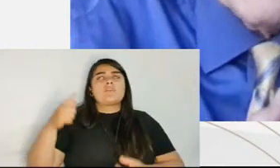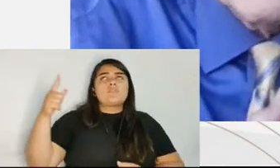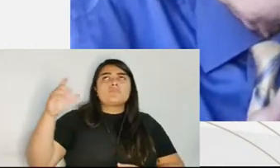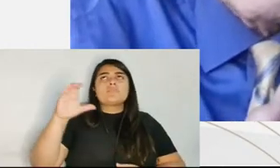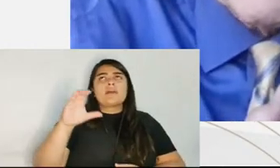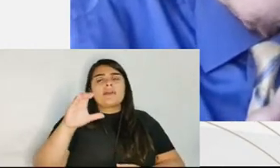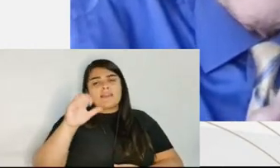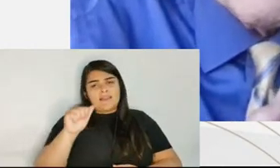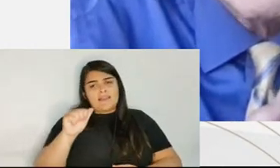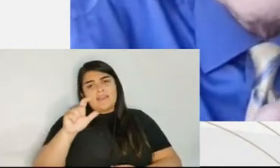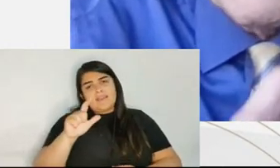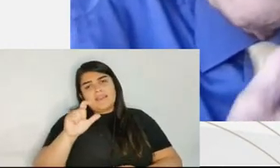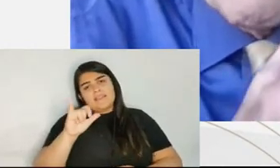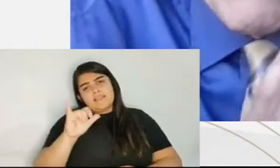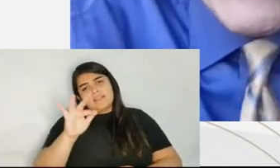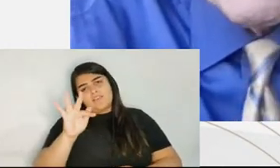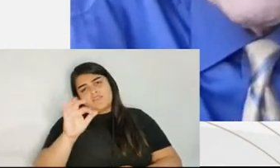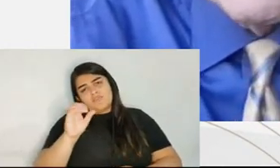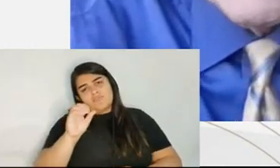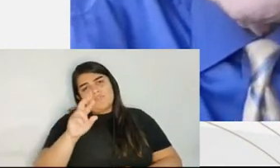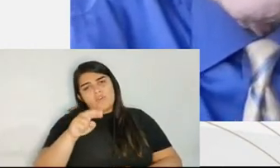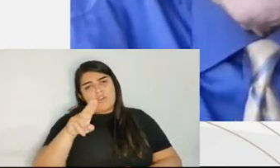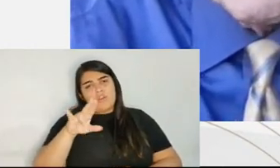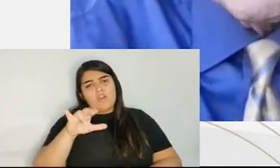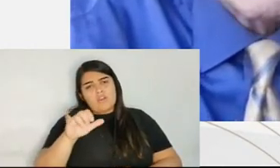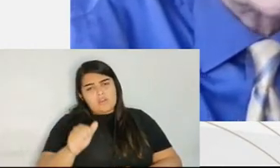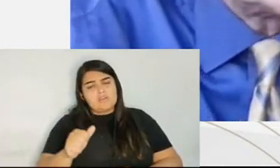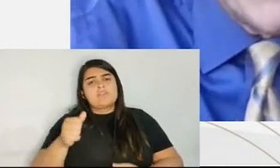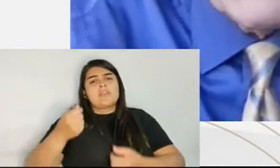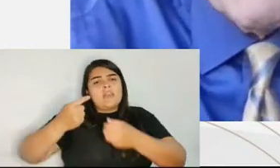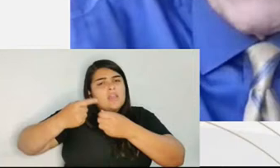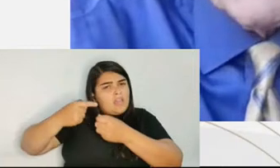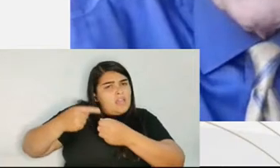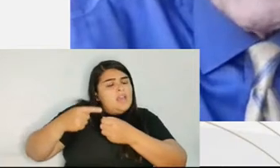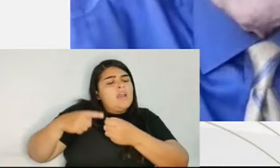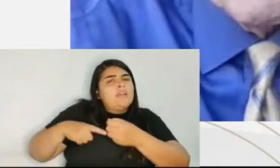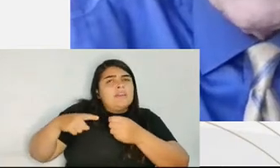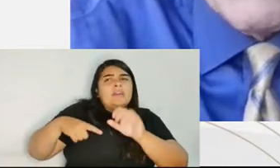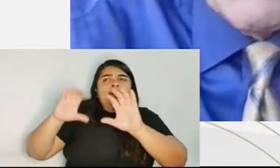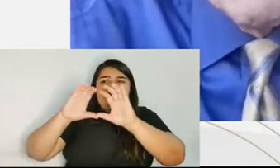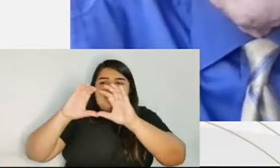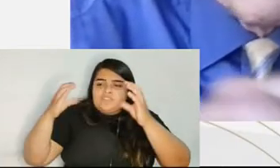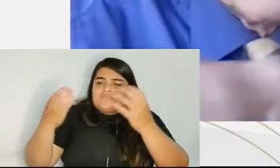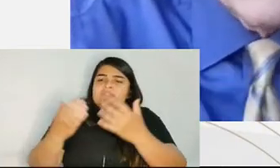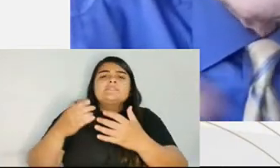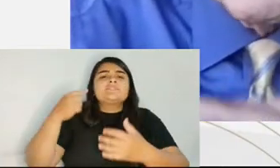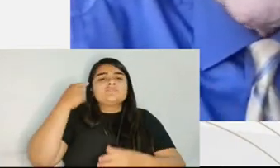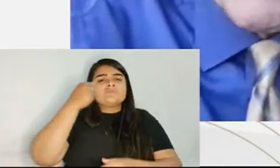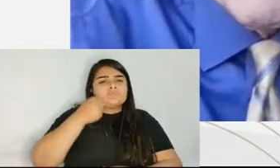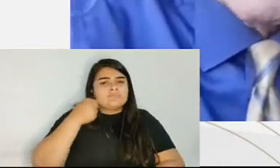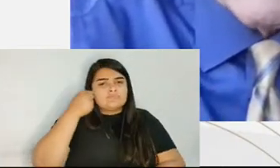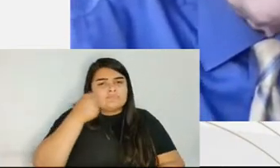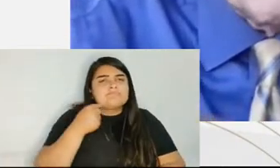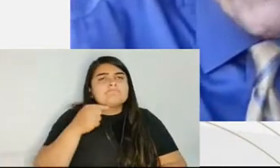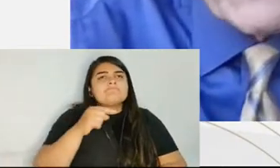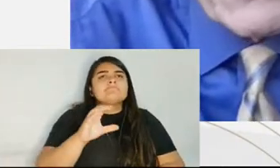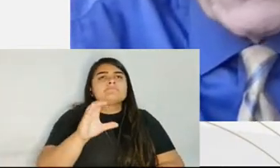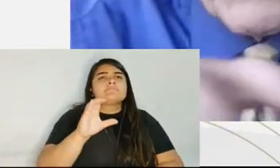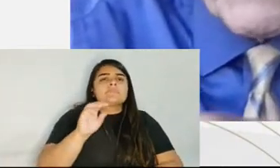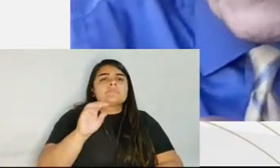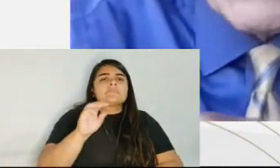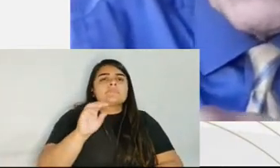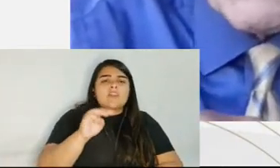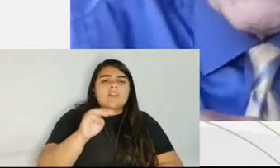conferences with the lawyers, back in the judges' chambers, not in the public courtroom, where the judge and the lawyers, the